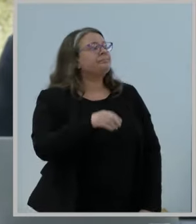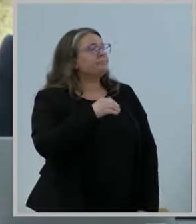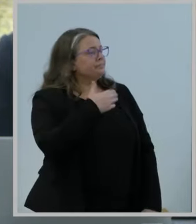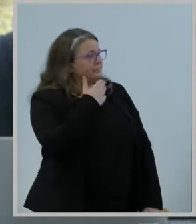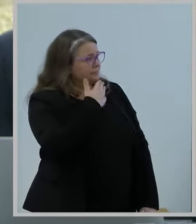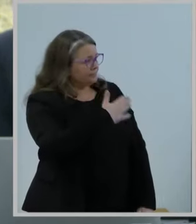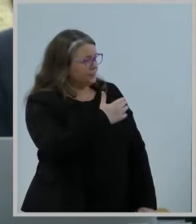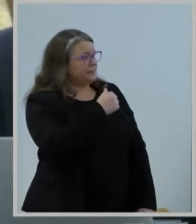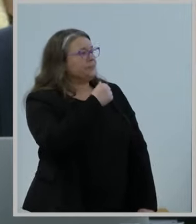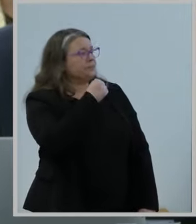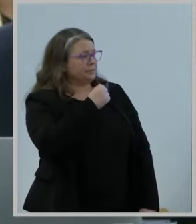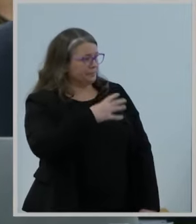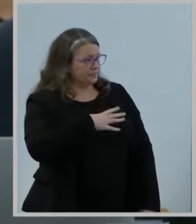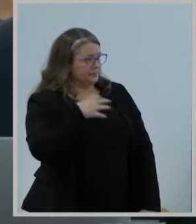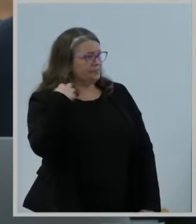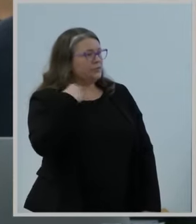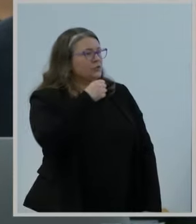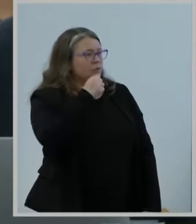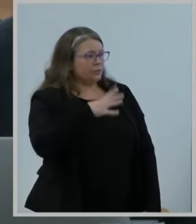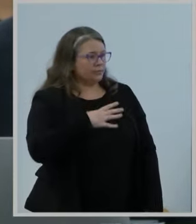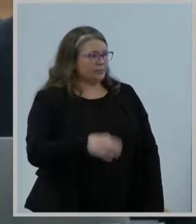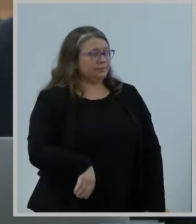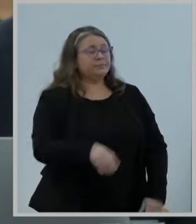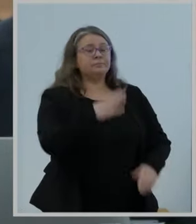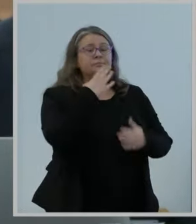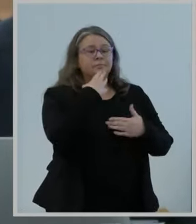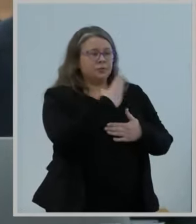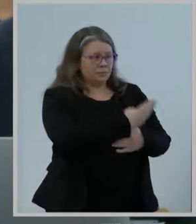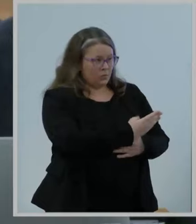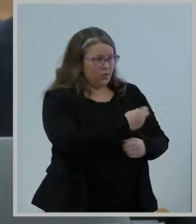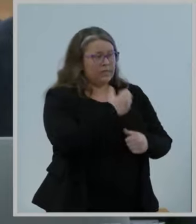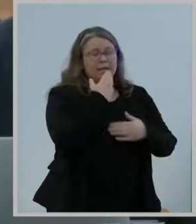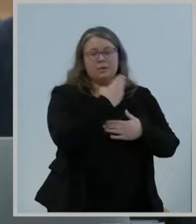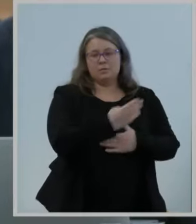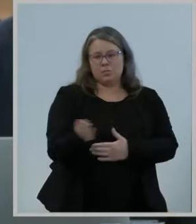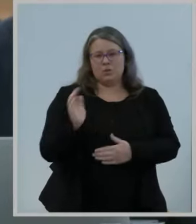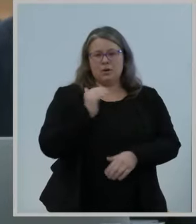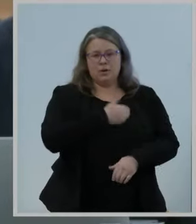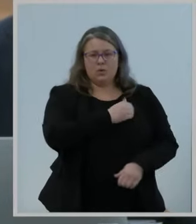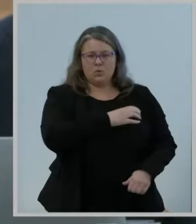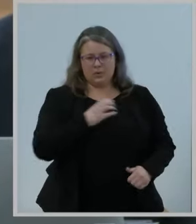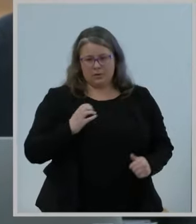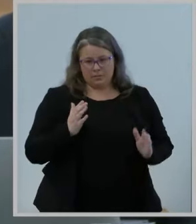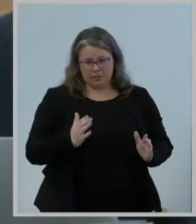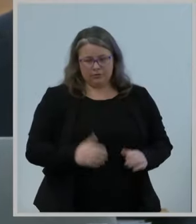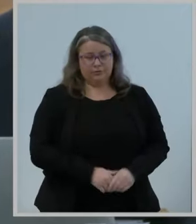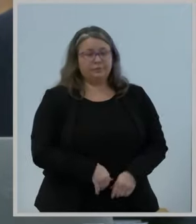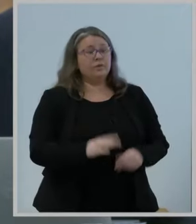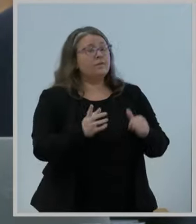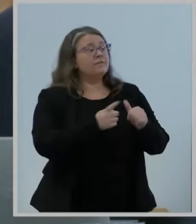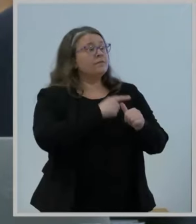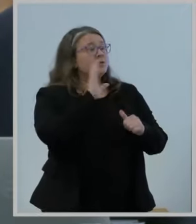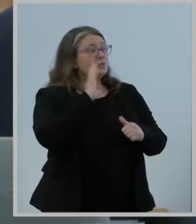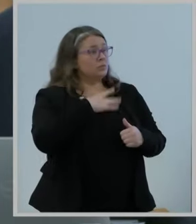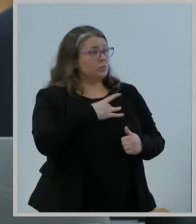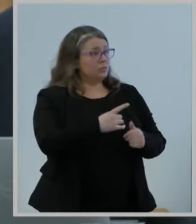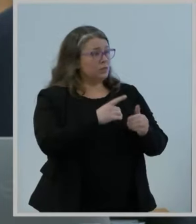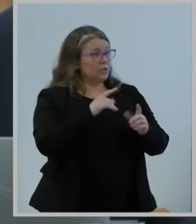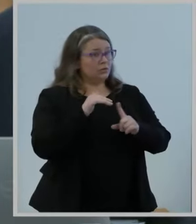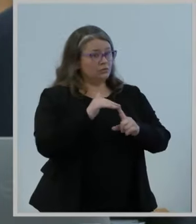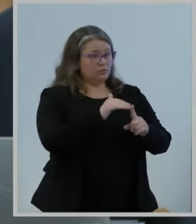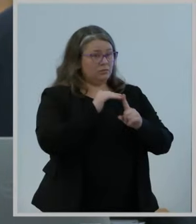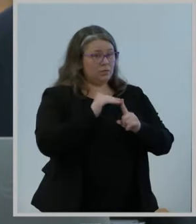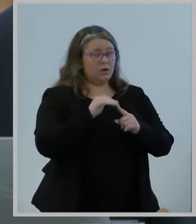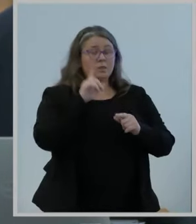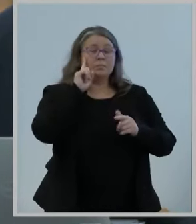good morning, Commissioners. First, I would like to remind everyone that the purpose of the Federal Communications Commission's Open Meeting is for